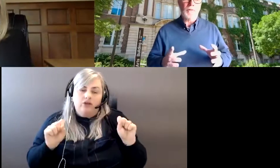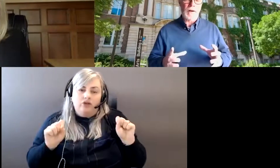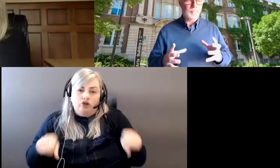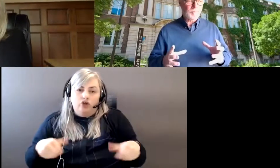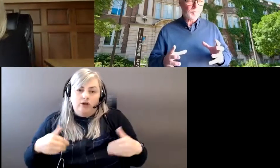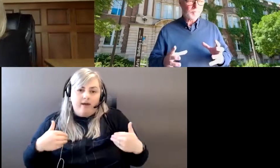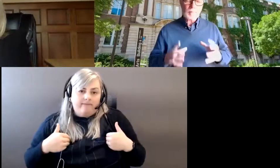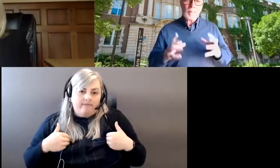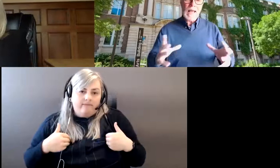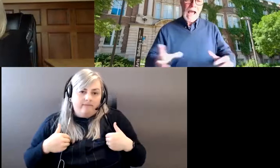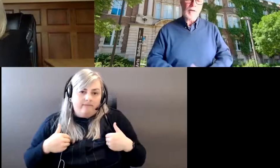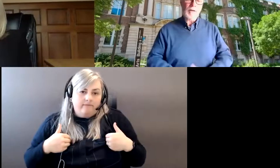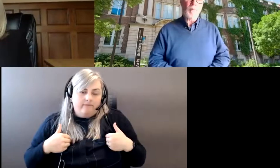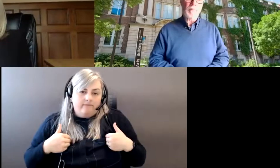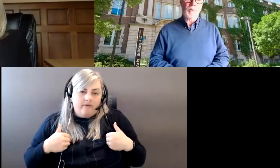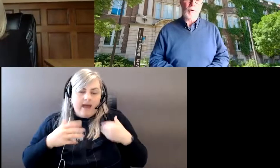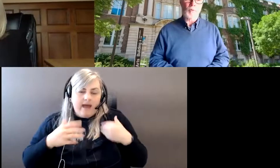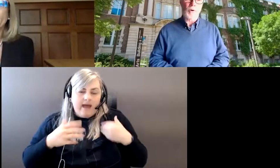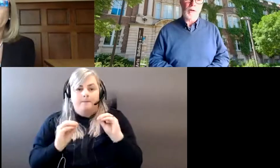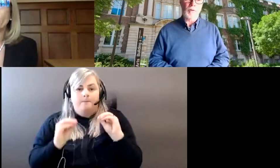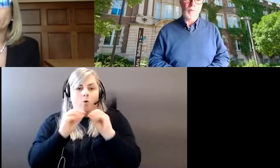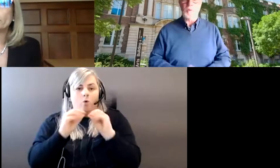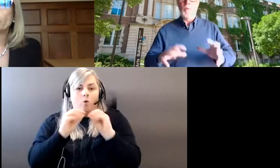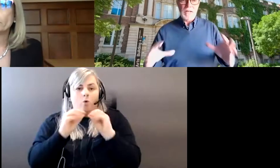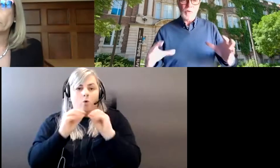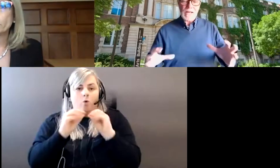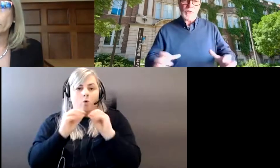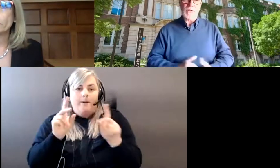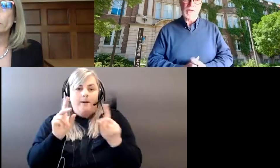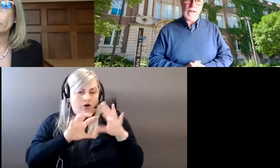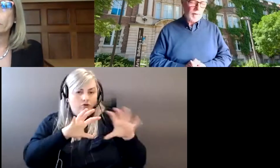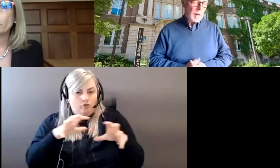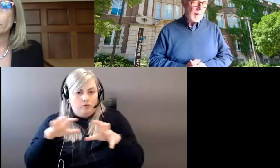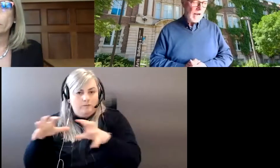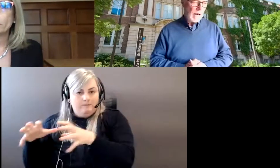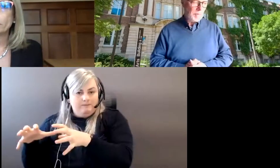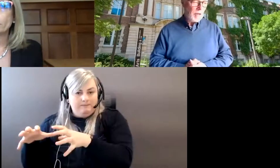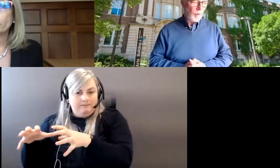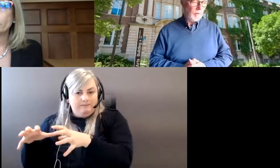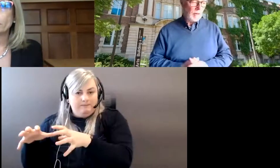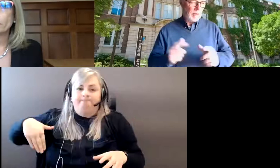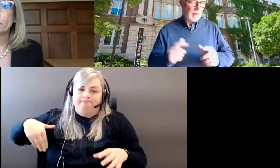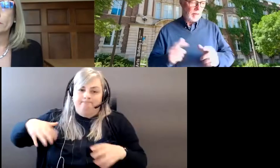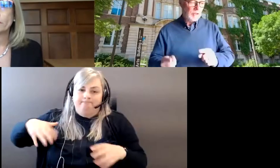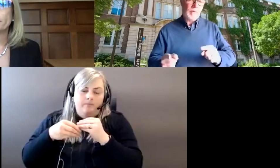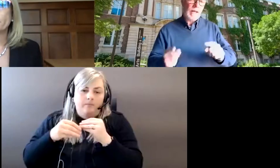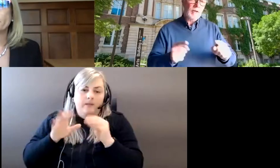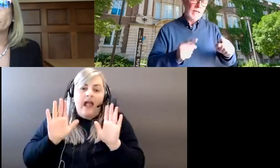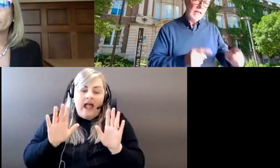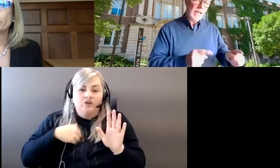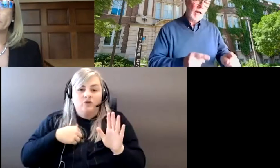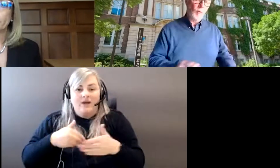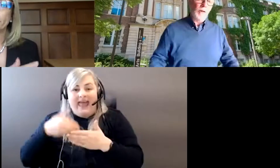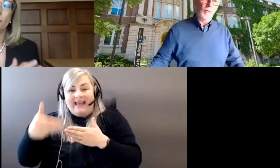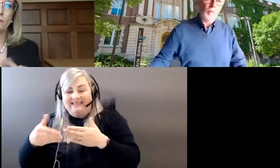have, um, added more people to those working groups. We, we didn't do that just yet. Um, one, let me jump then to the